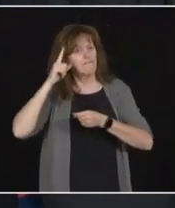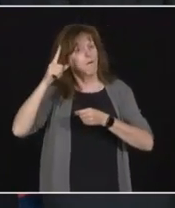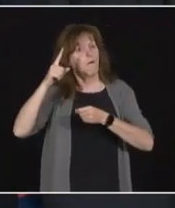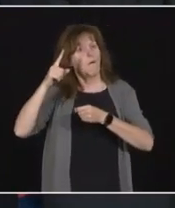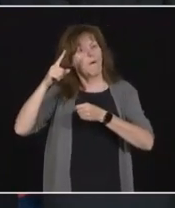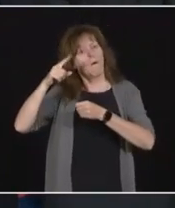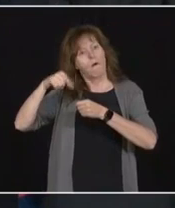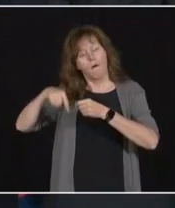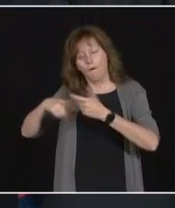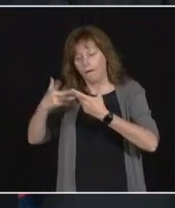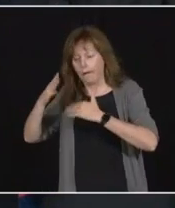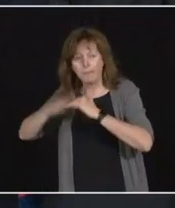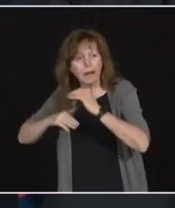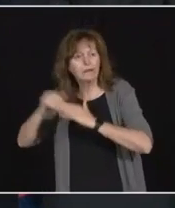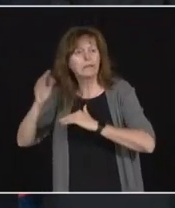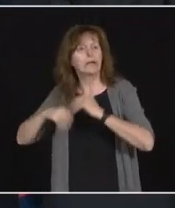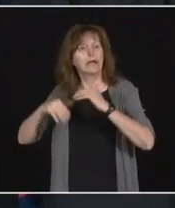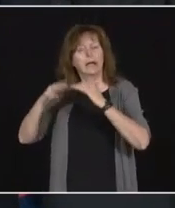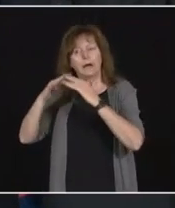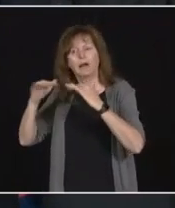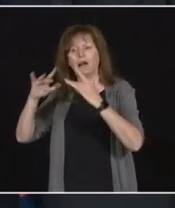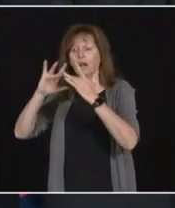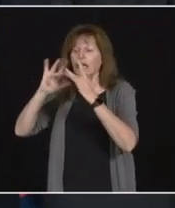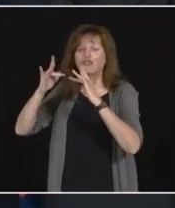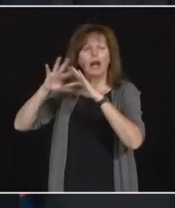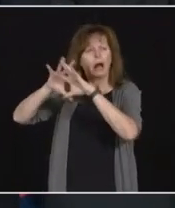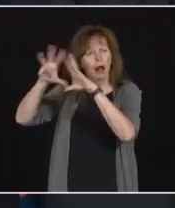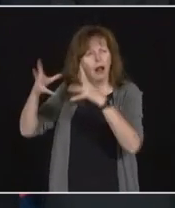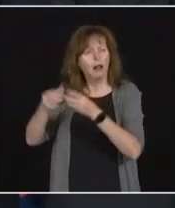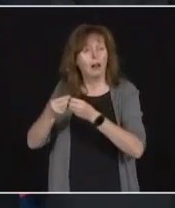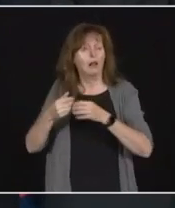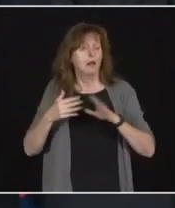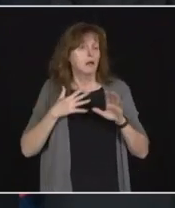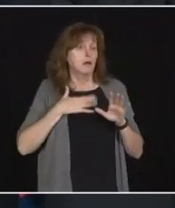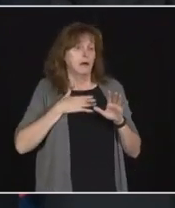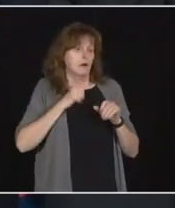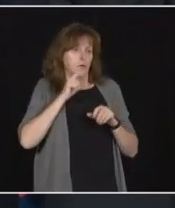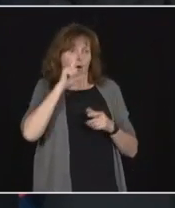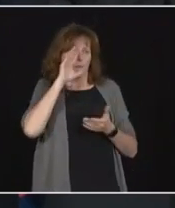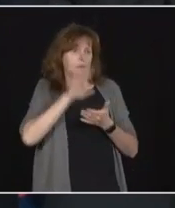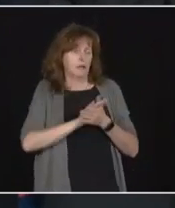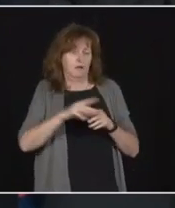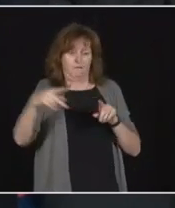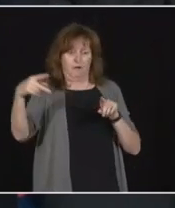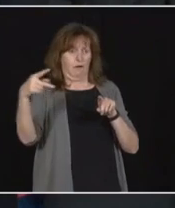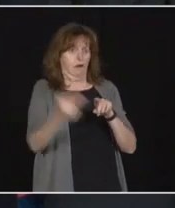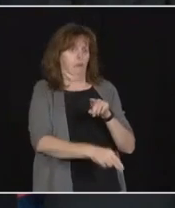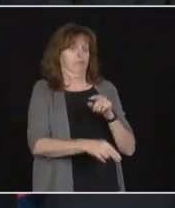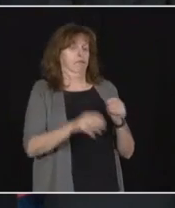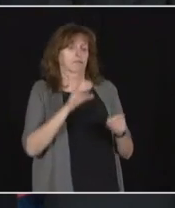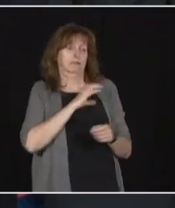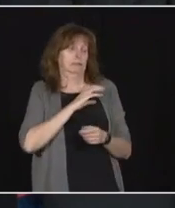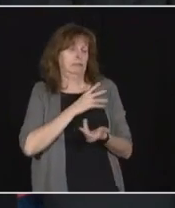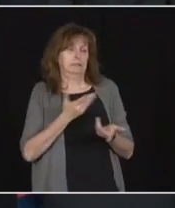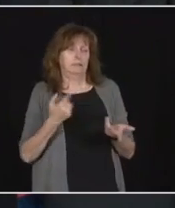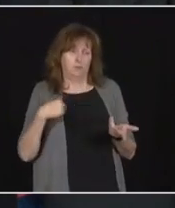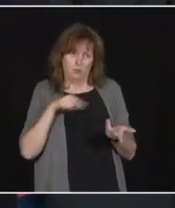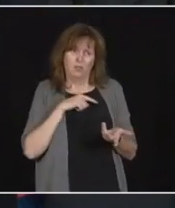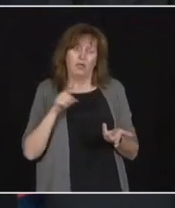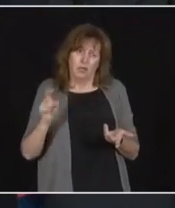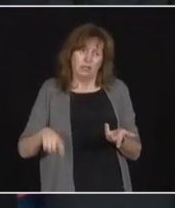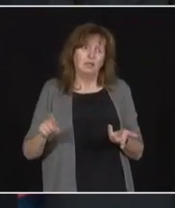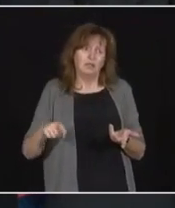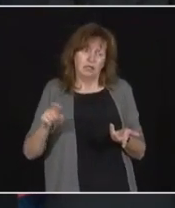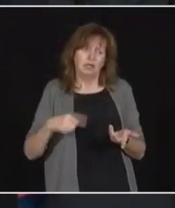believe that police budgets should be cut. I think we need the police. And there's a lot of things that we can improve